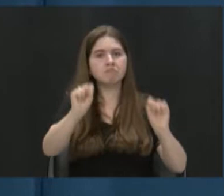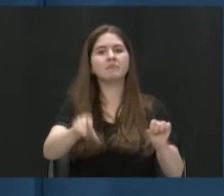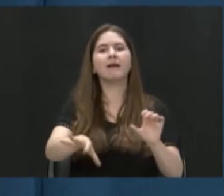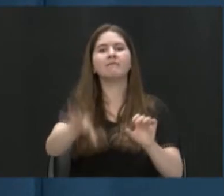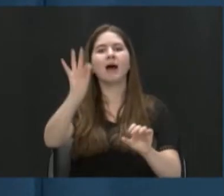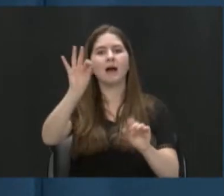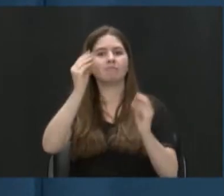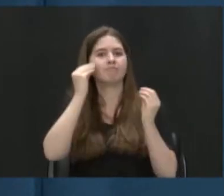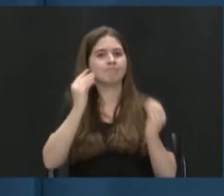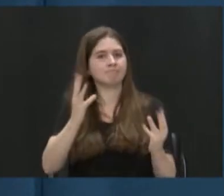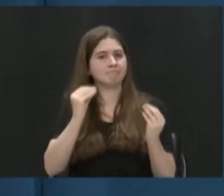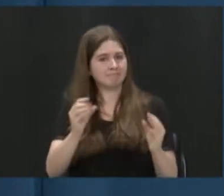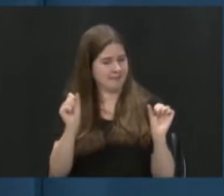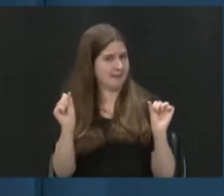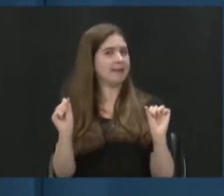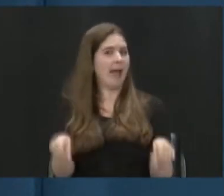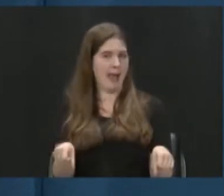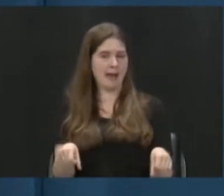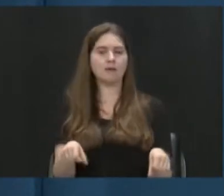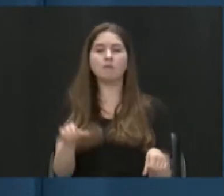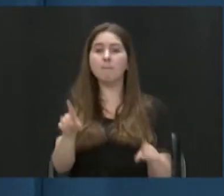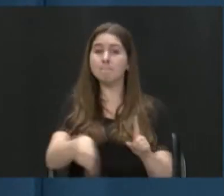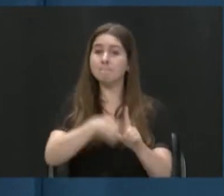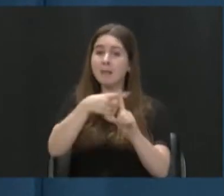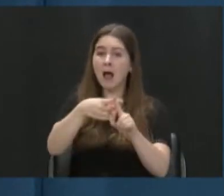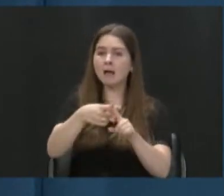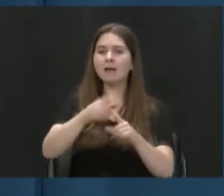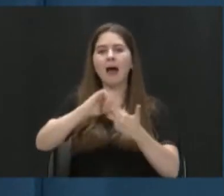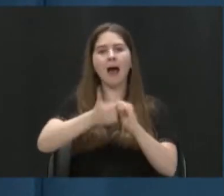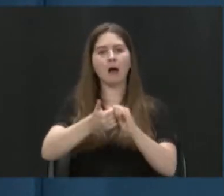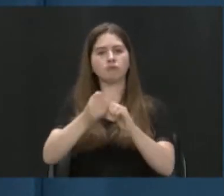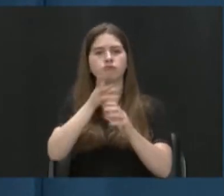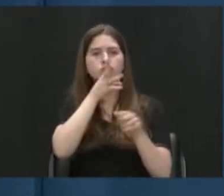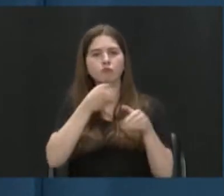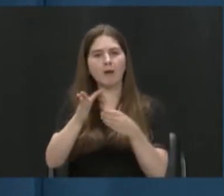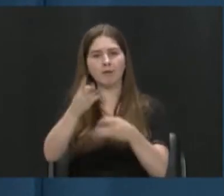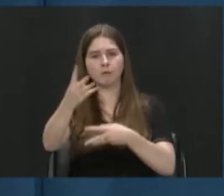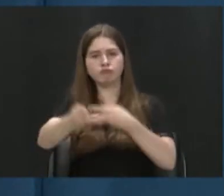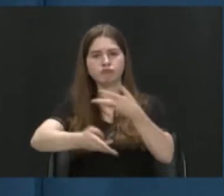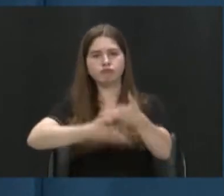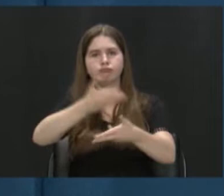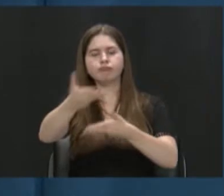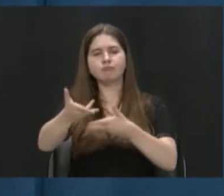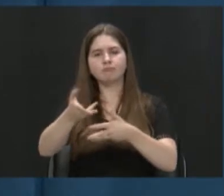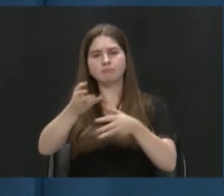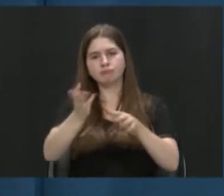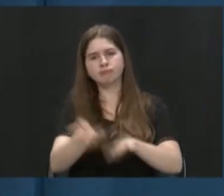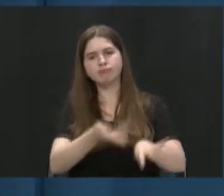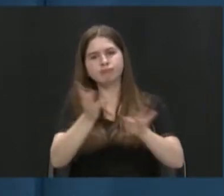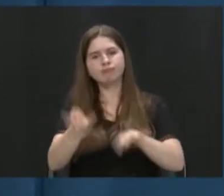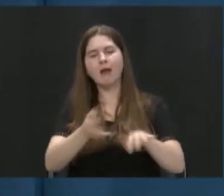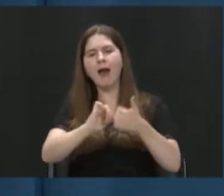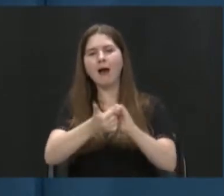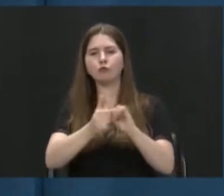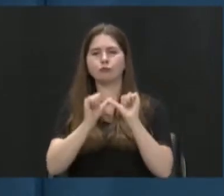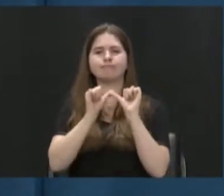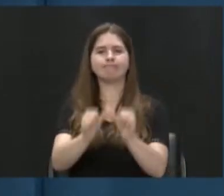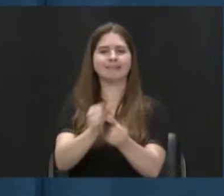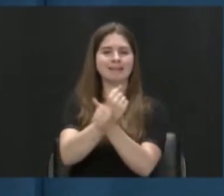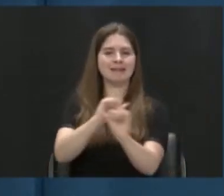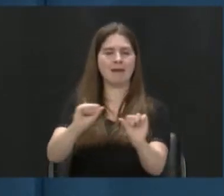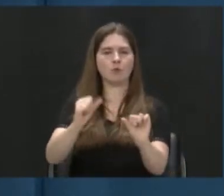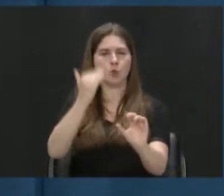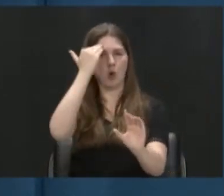as well as how the flows of the river and other ways to stay safe. So those are, the basic things.